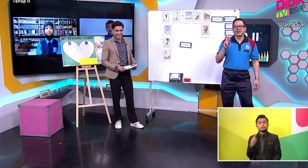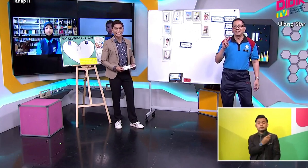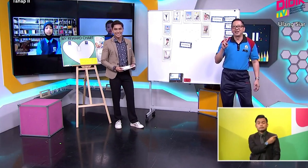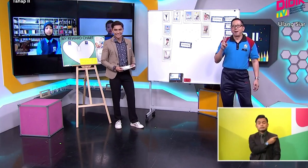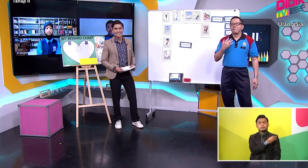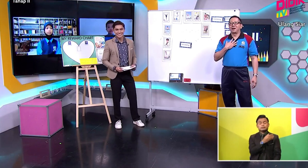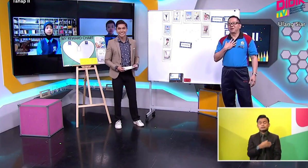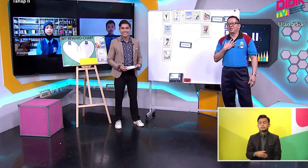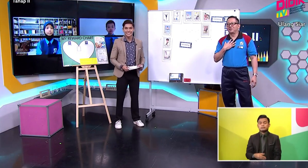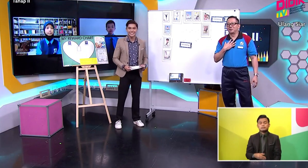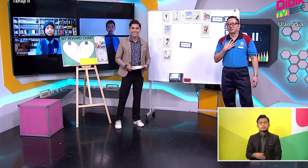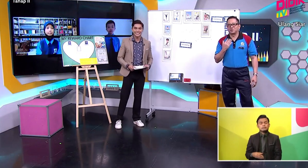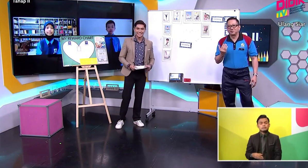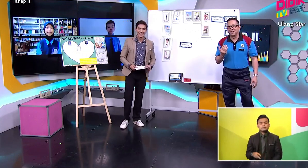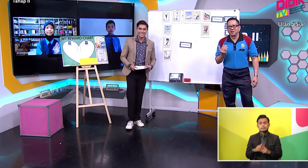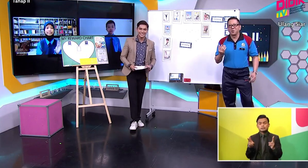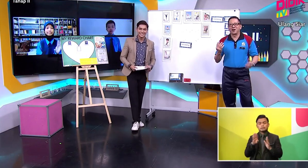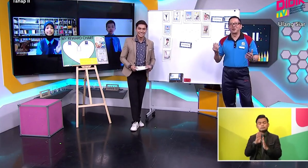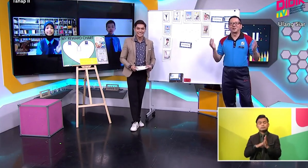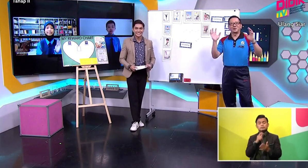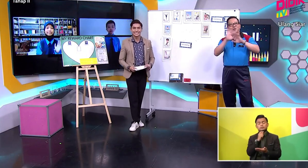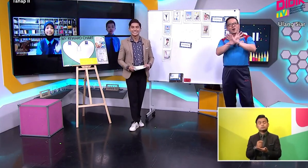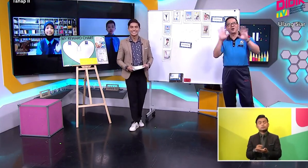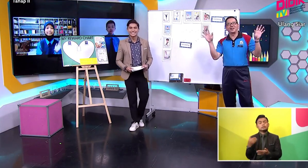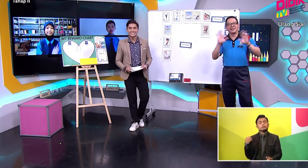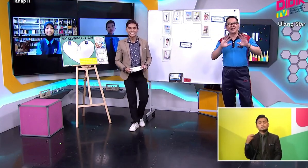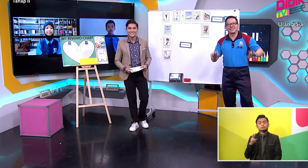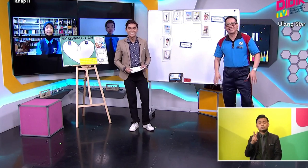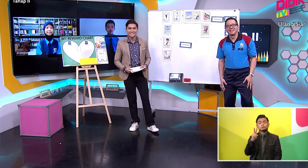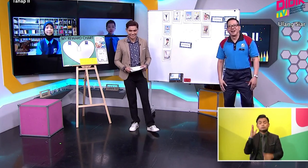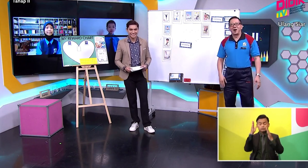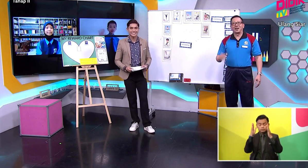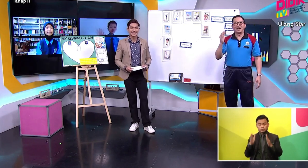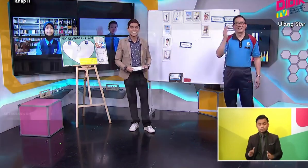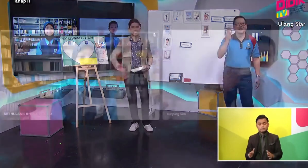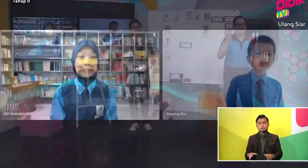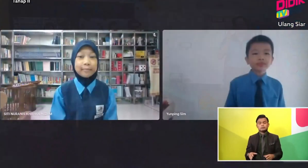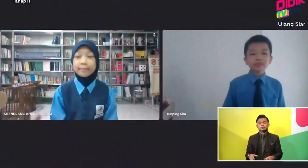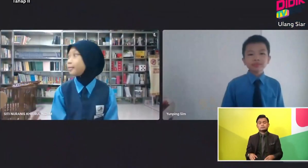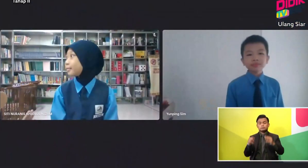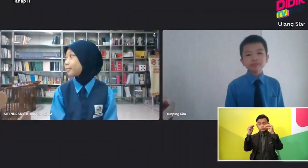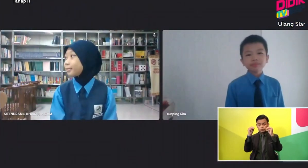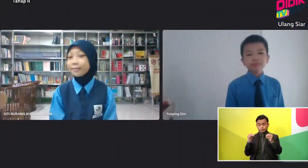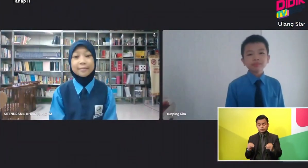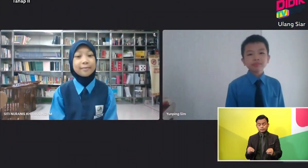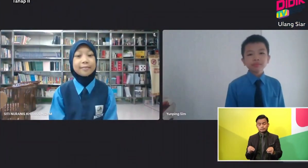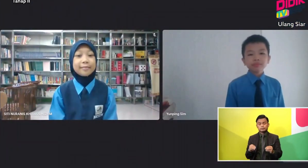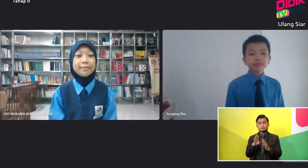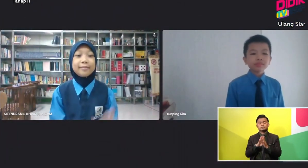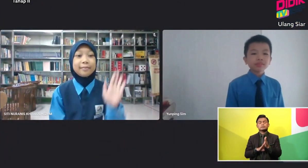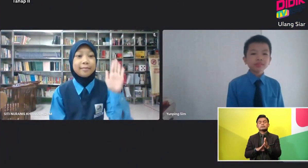students, my beloved student, who are going to join us. Okay, you can see the girl.